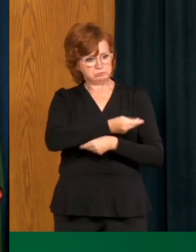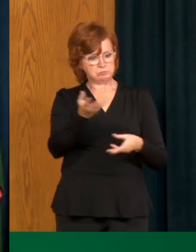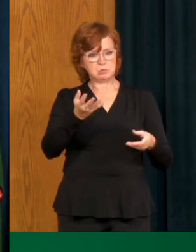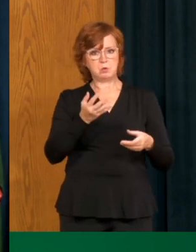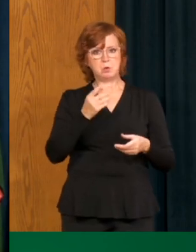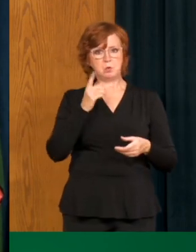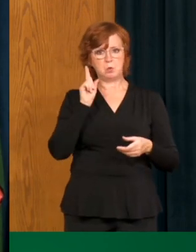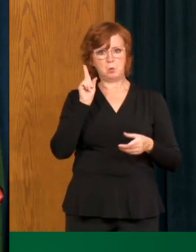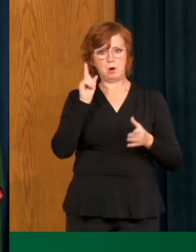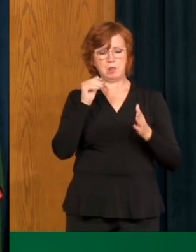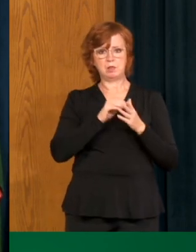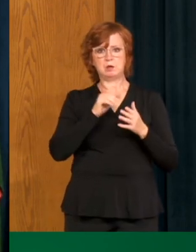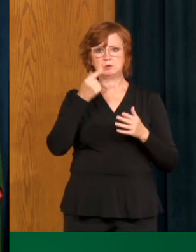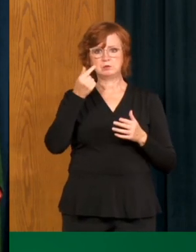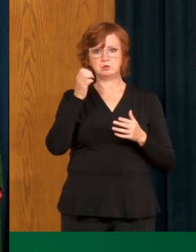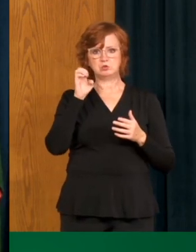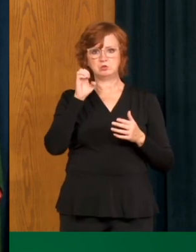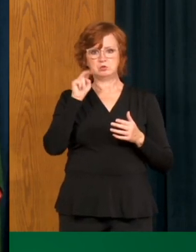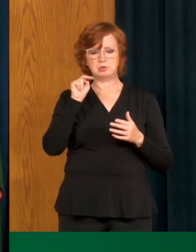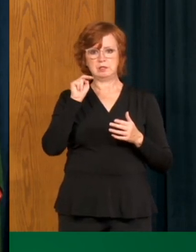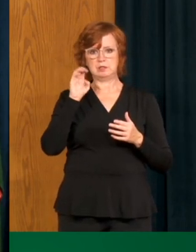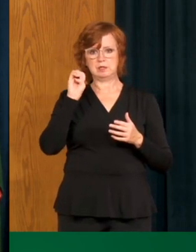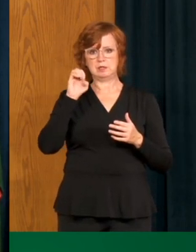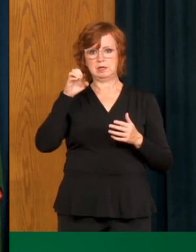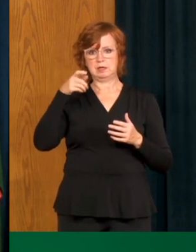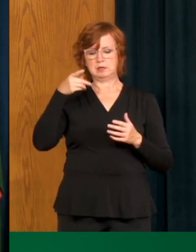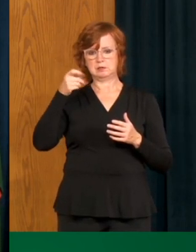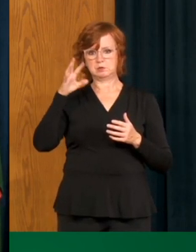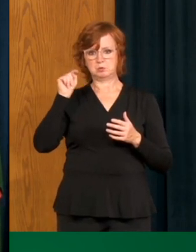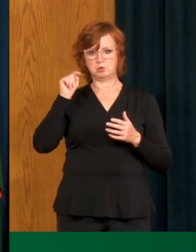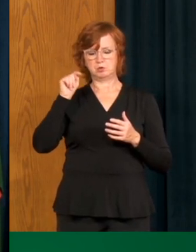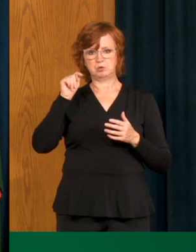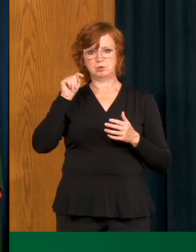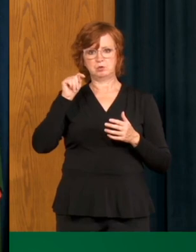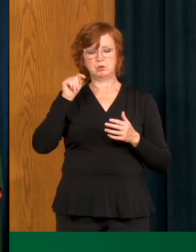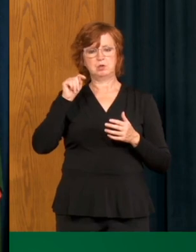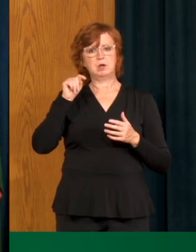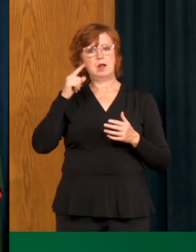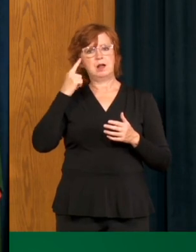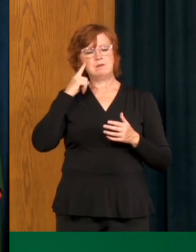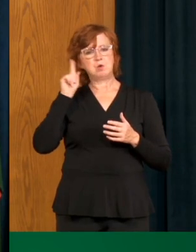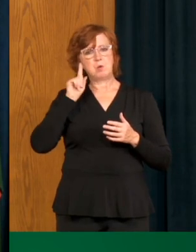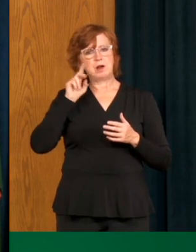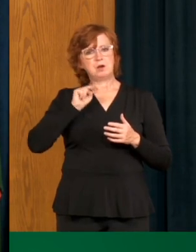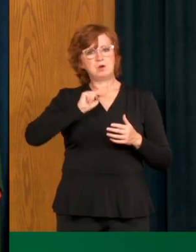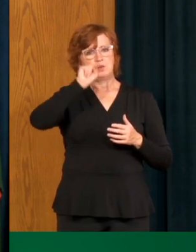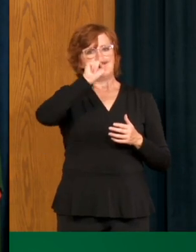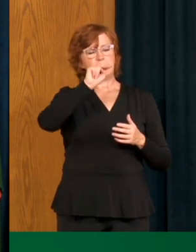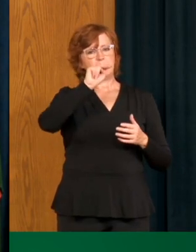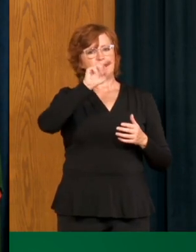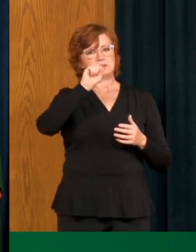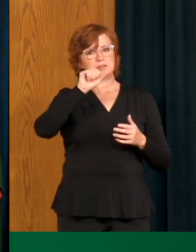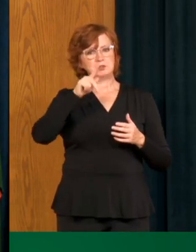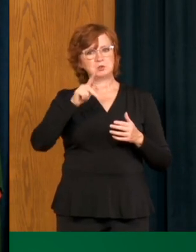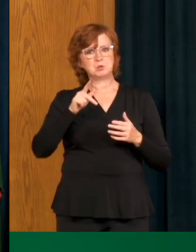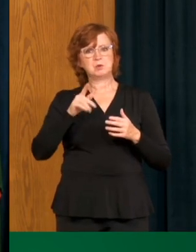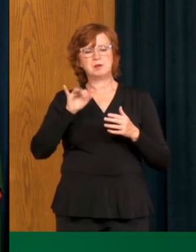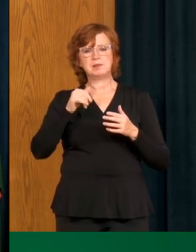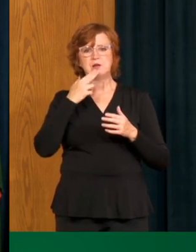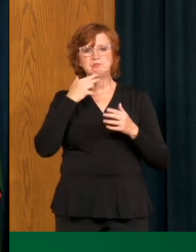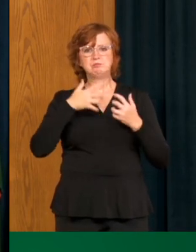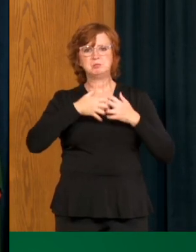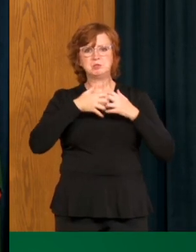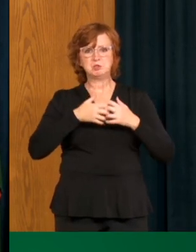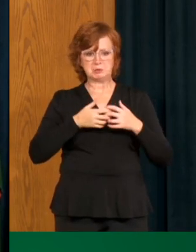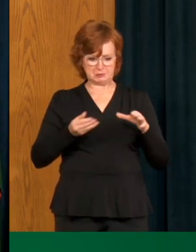1000 GenXpert cartridges to to utilize in our outbreak in northern Saskatchewan, where testing capacity was not